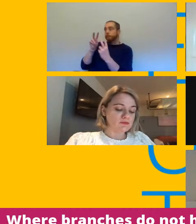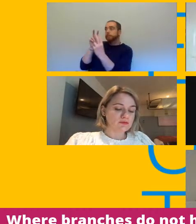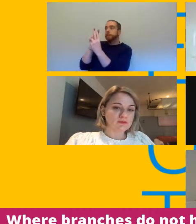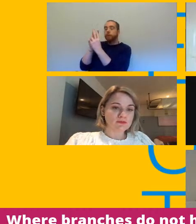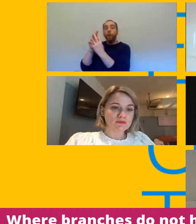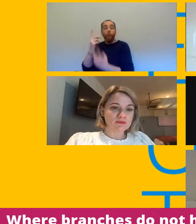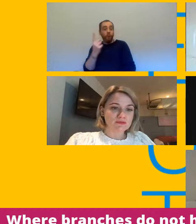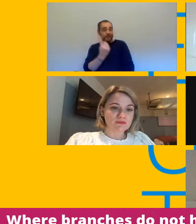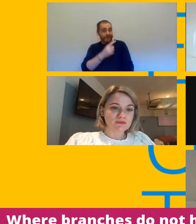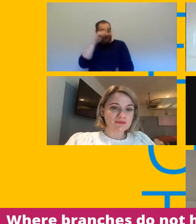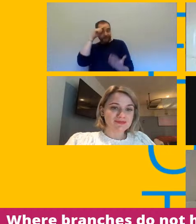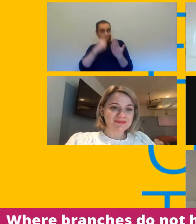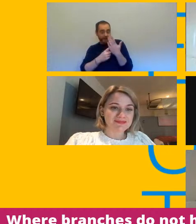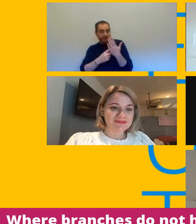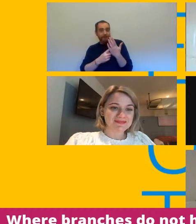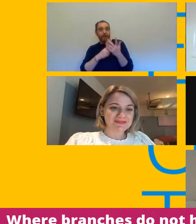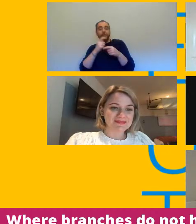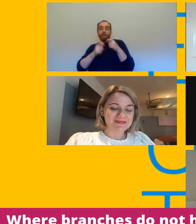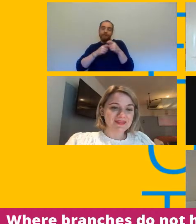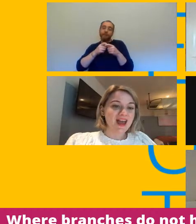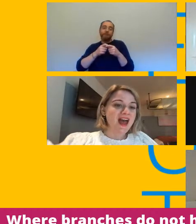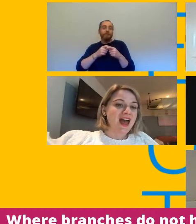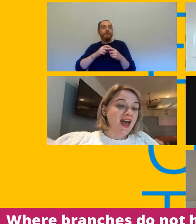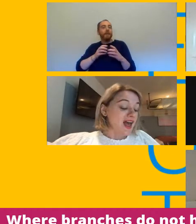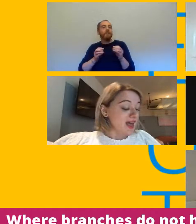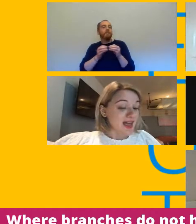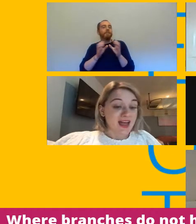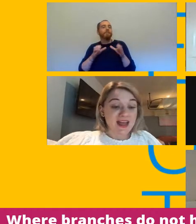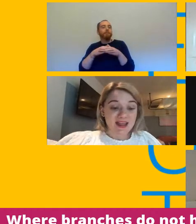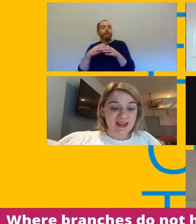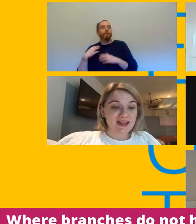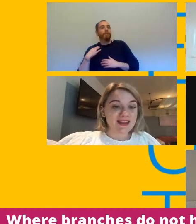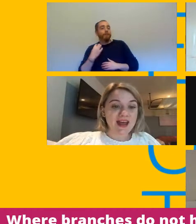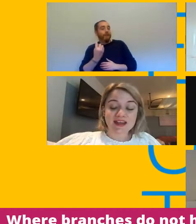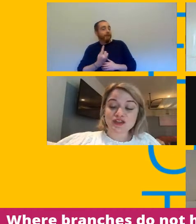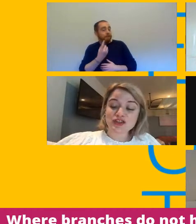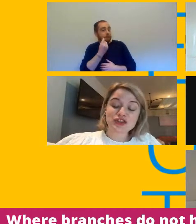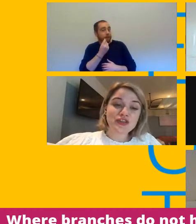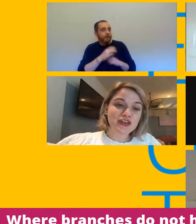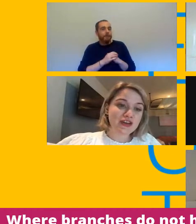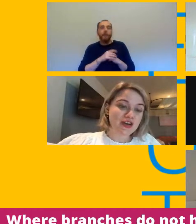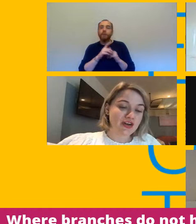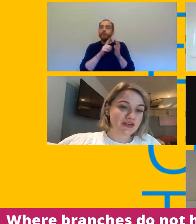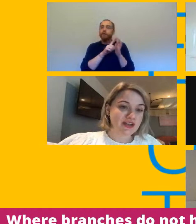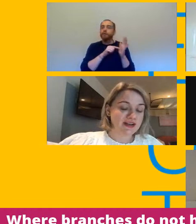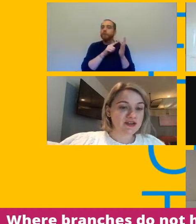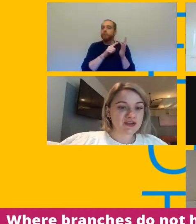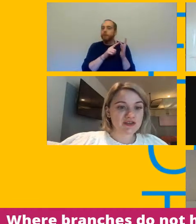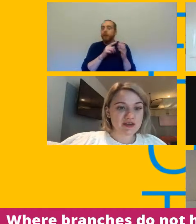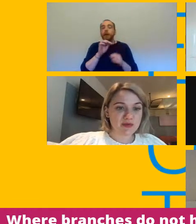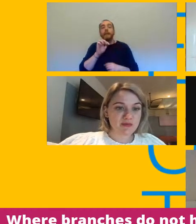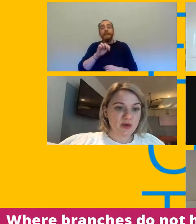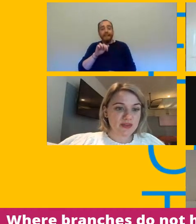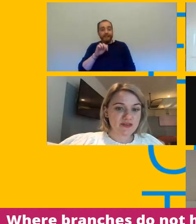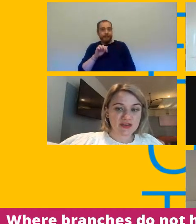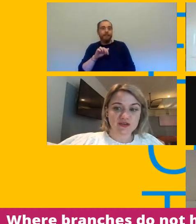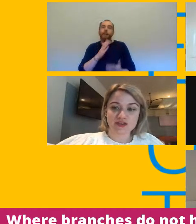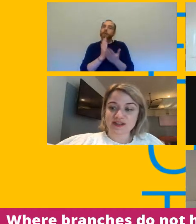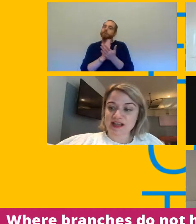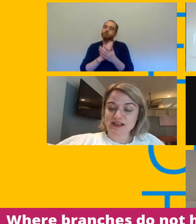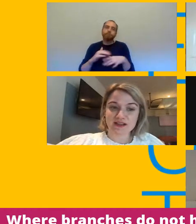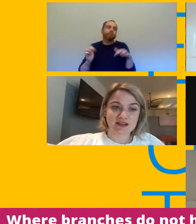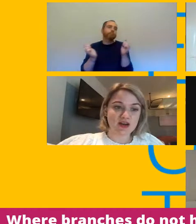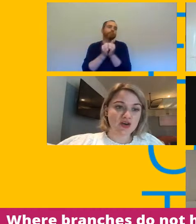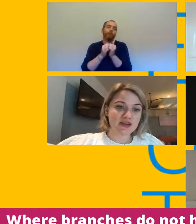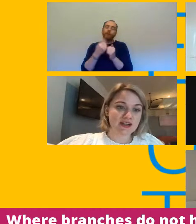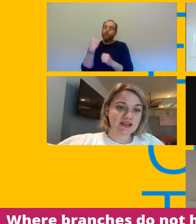um joe i'm certain you'd want to come in on this one go ahead yeah just on the i couldn't agree with more with everything